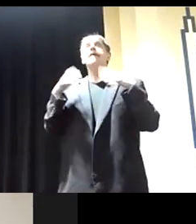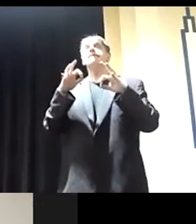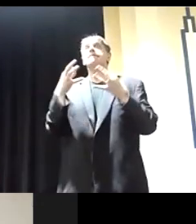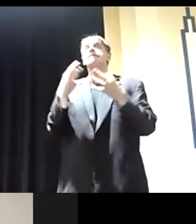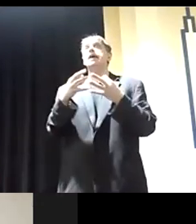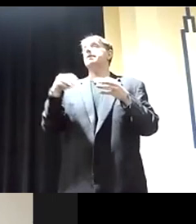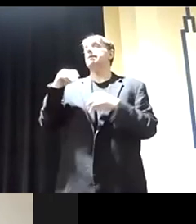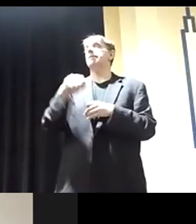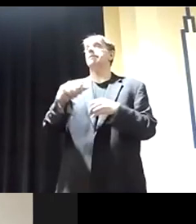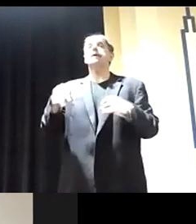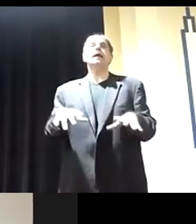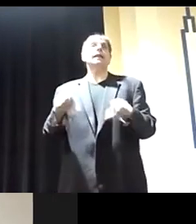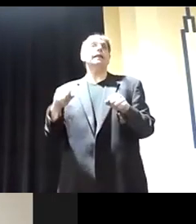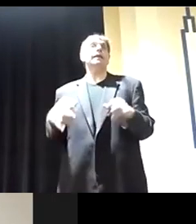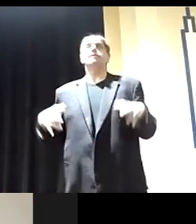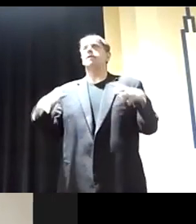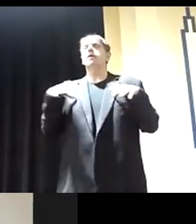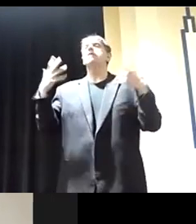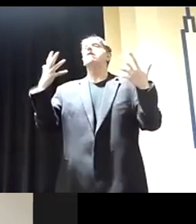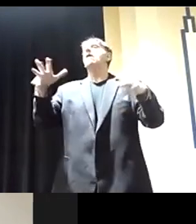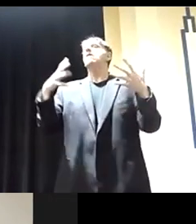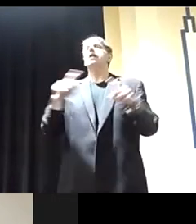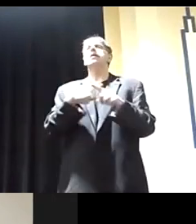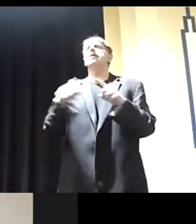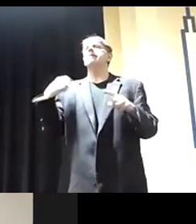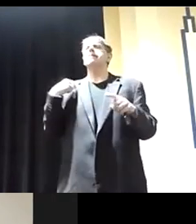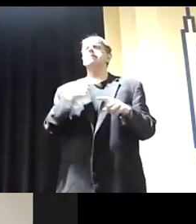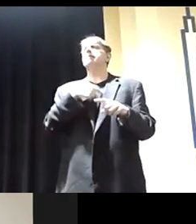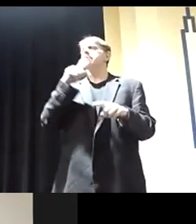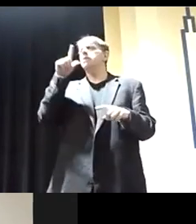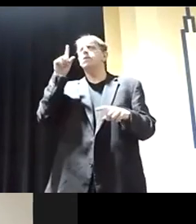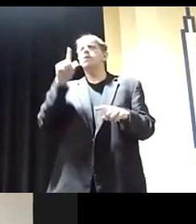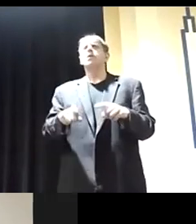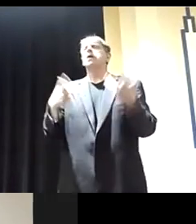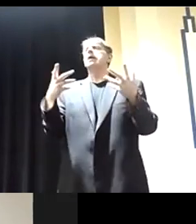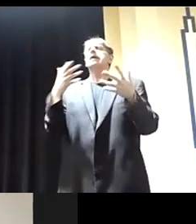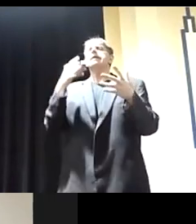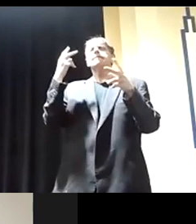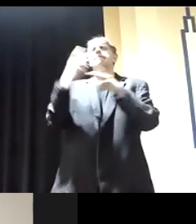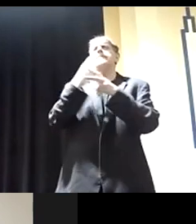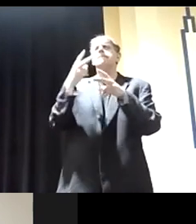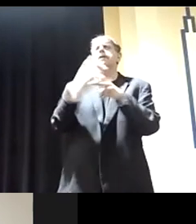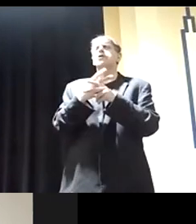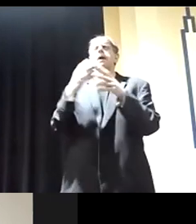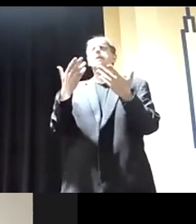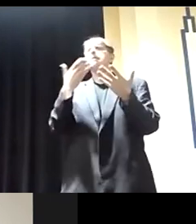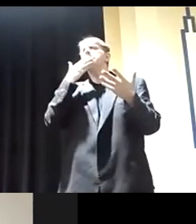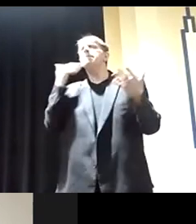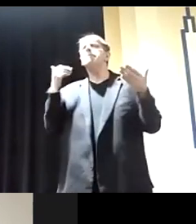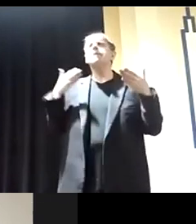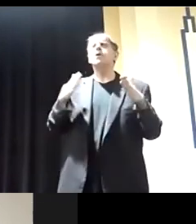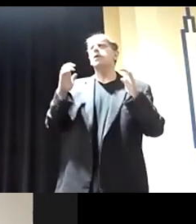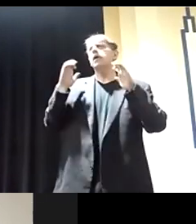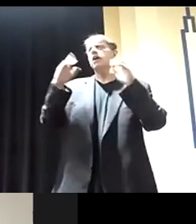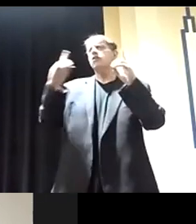I think we really need to also sit back and further subsidize and provide better subsidies. Education should be paid for